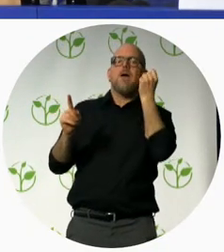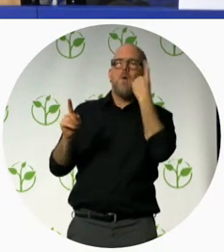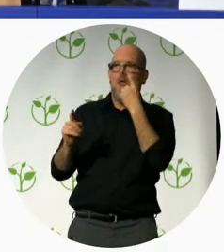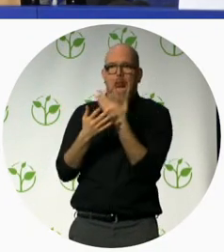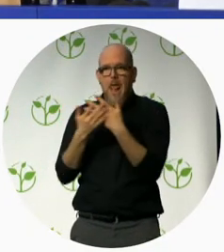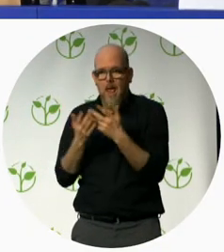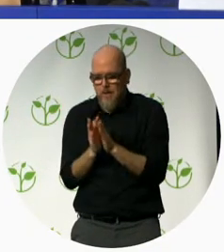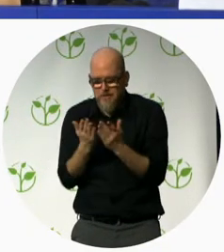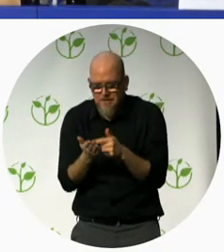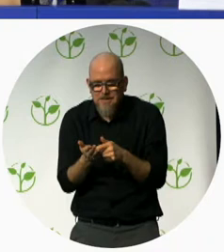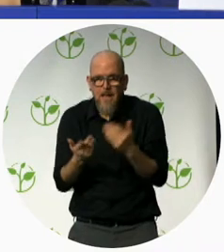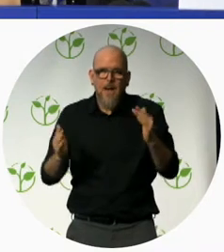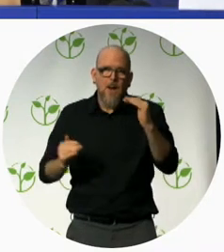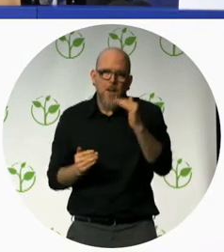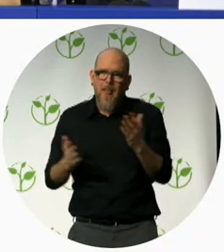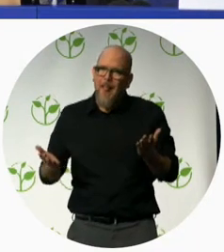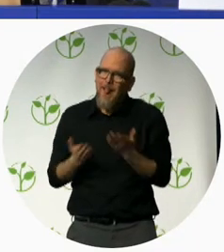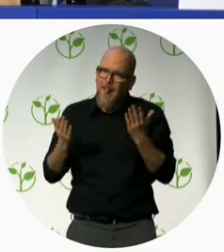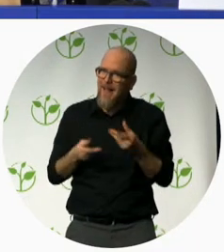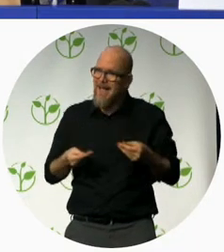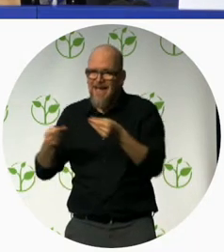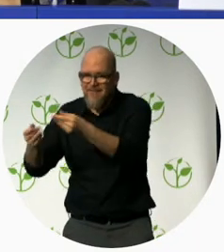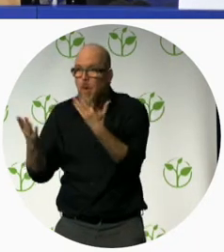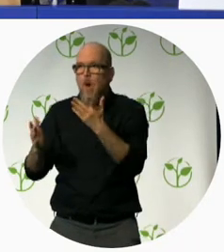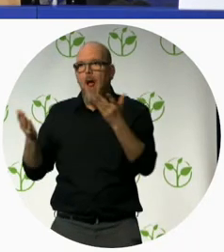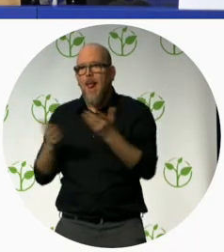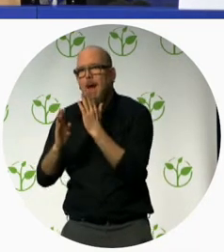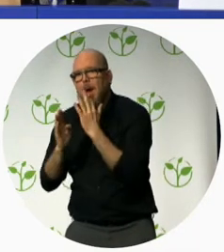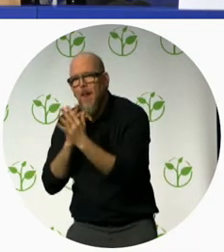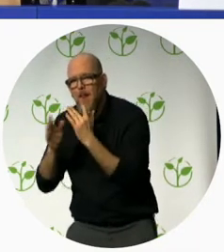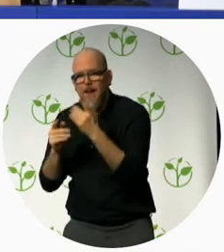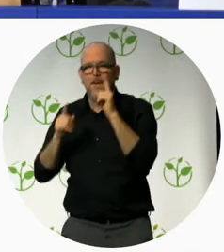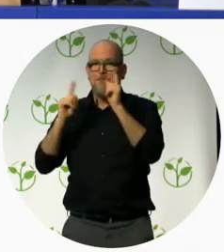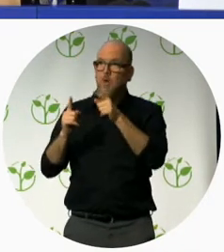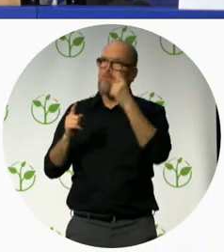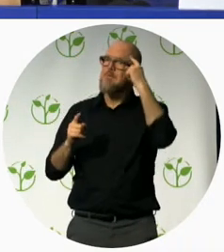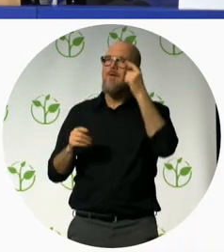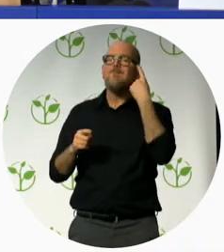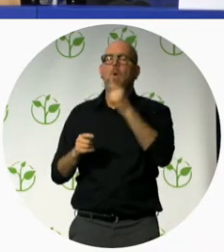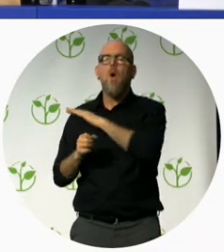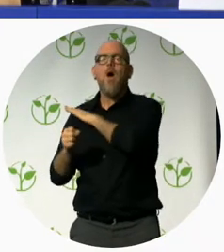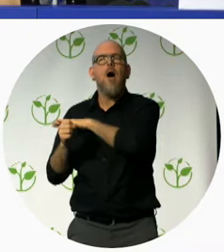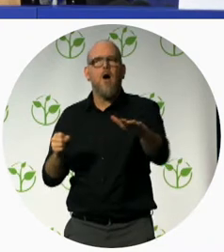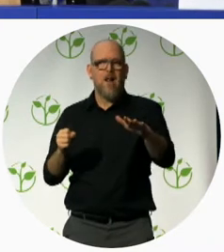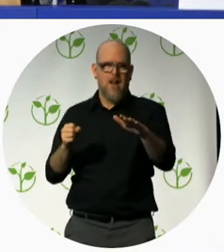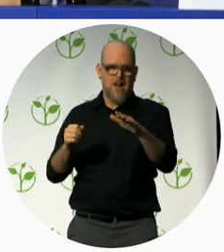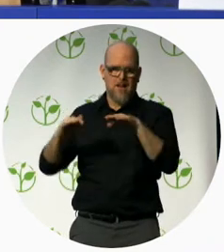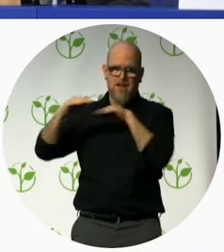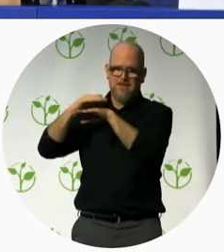our policy to make information accessible to everyone we provide sign language services in the hospital premises